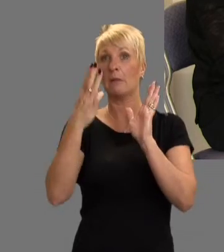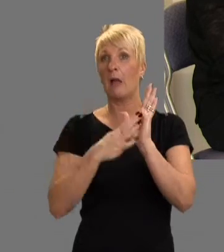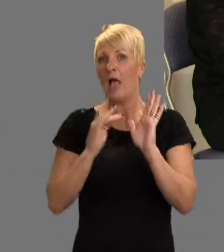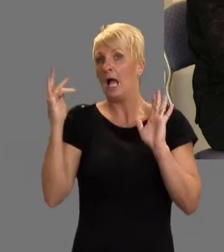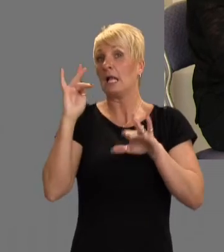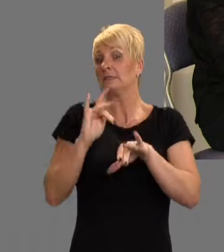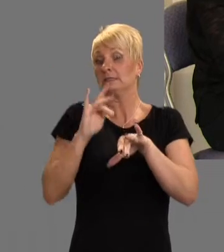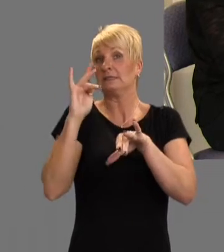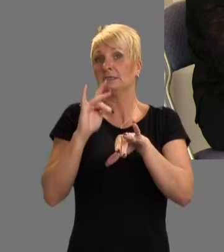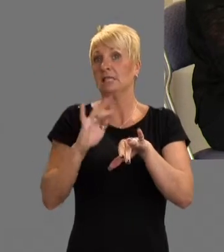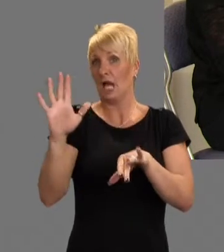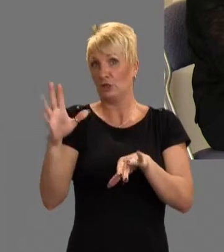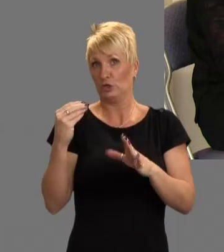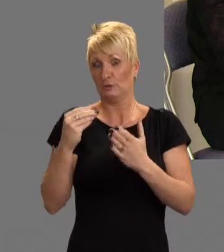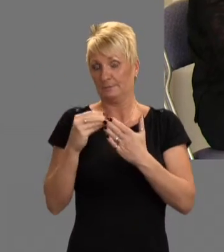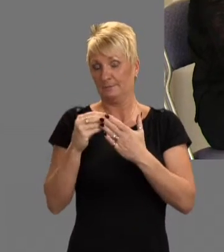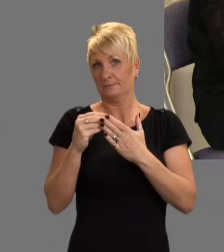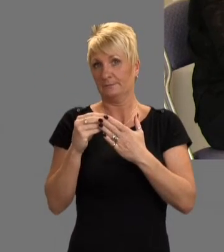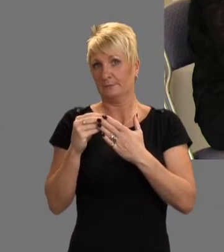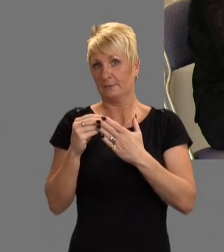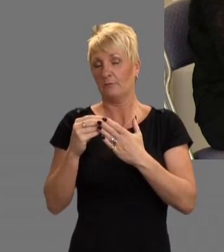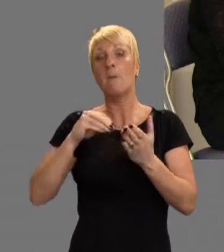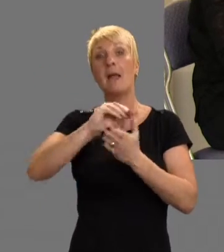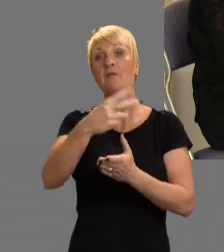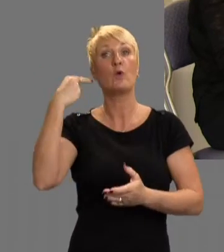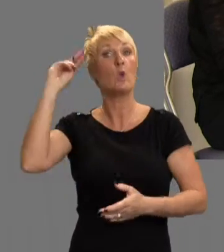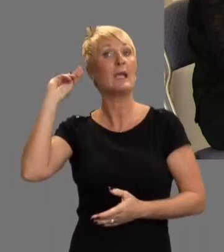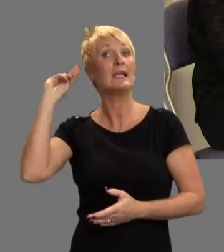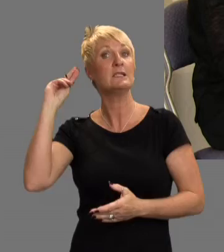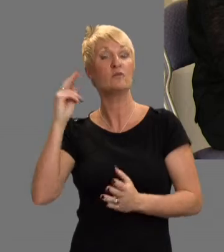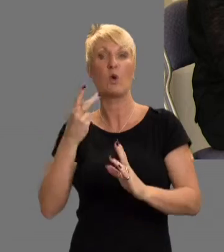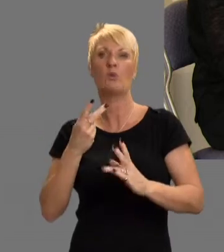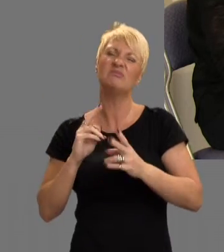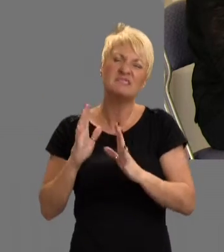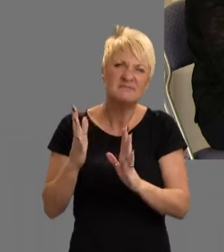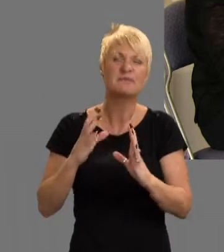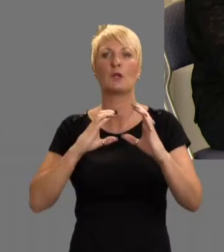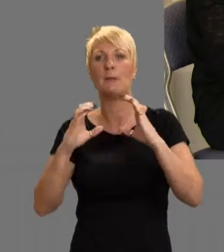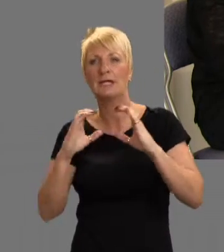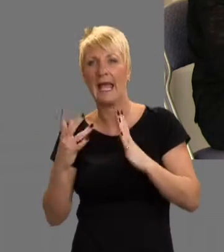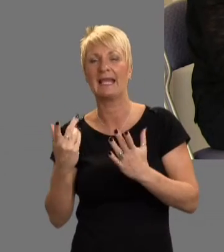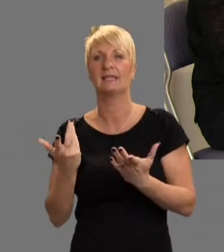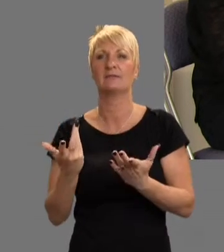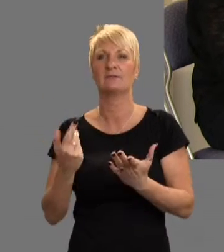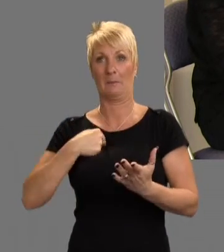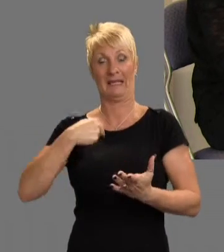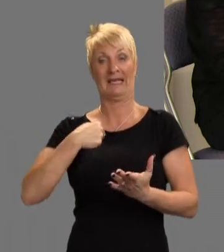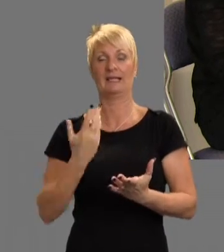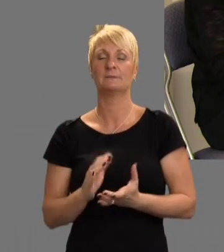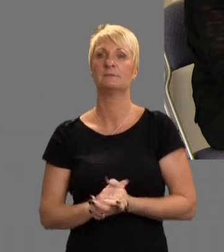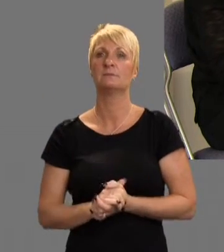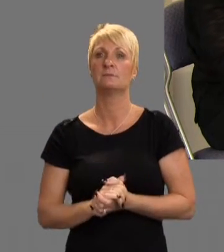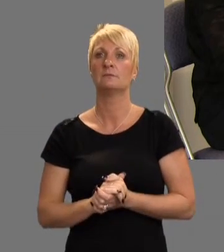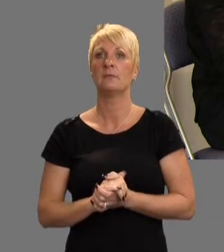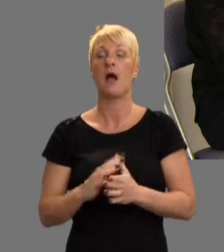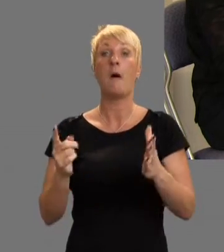can't touch it. pays for Louise. It pays for Louise. It pays me.